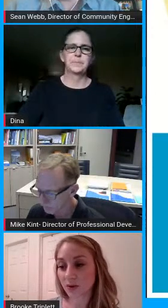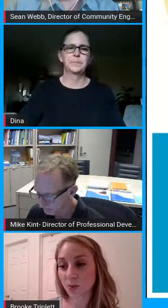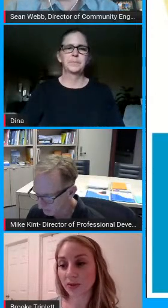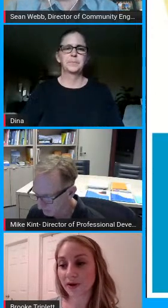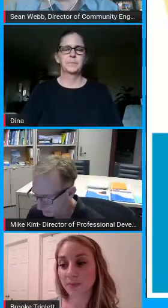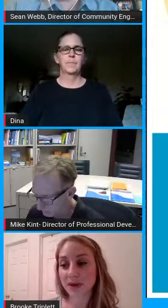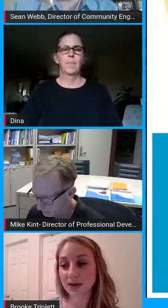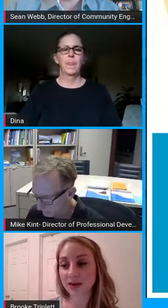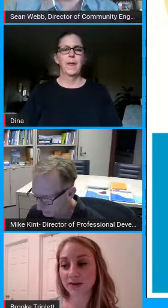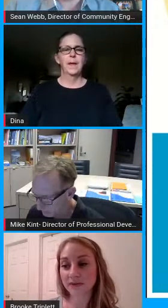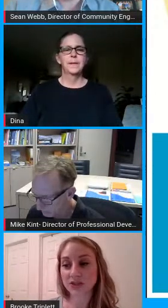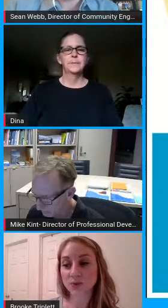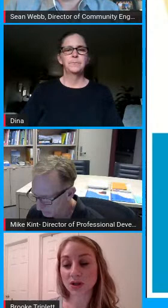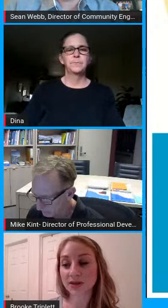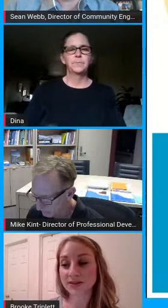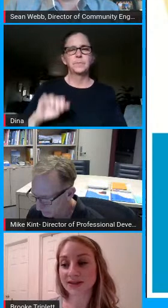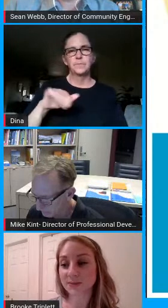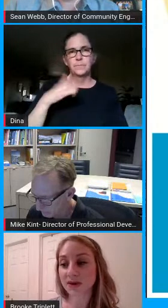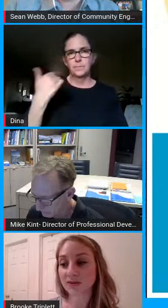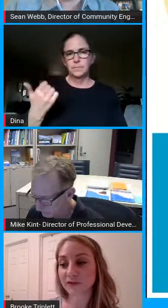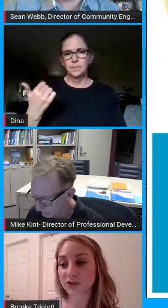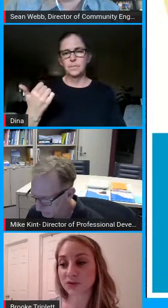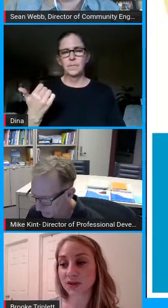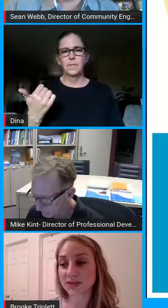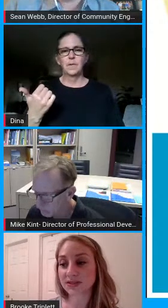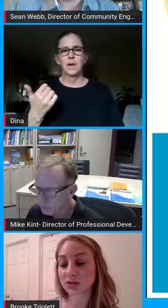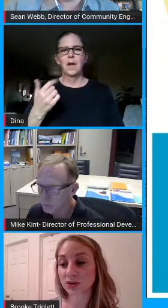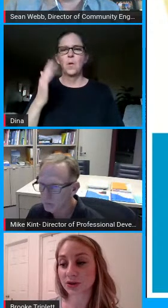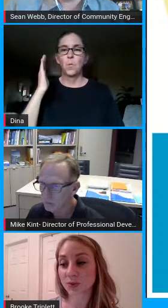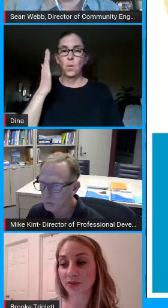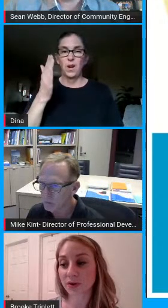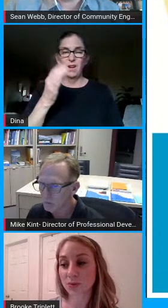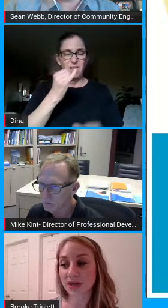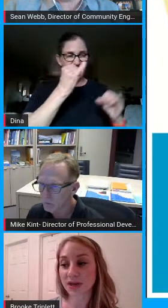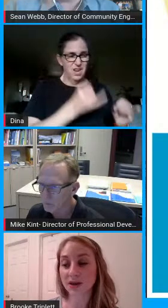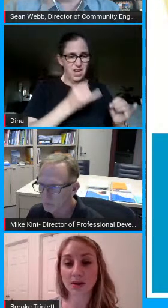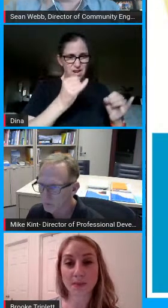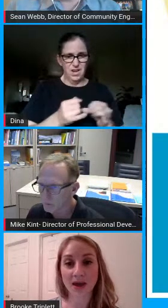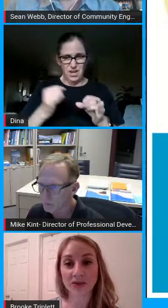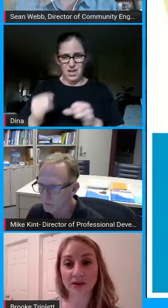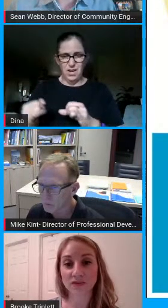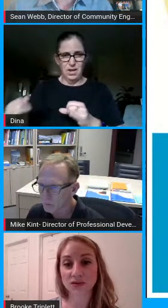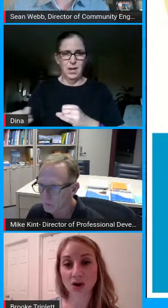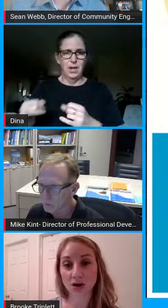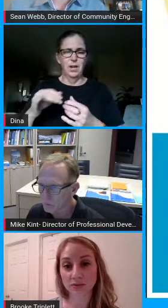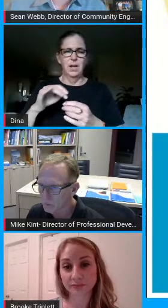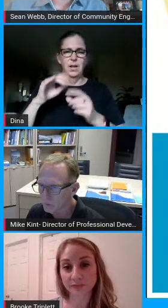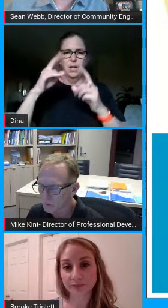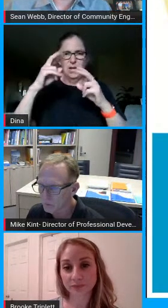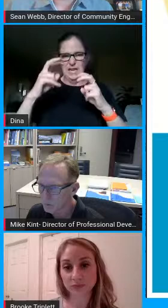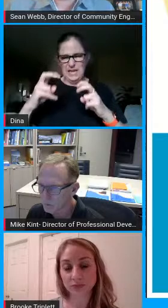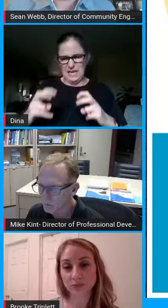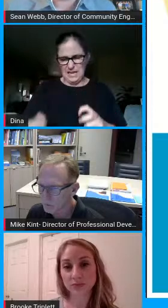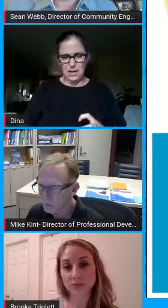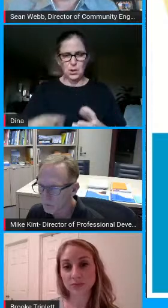here's another one will there be an individual assessment for students to learn what their reading and math levels are